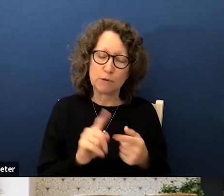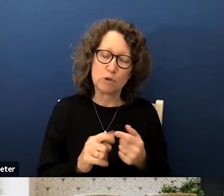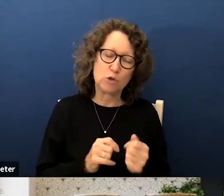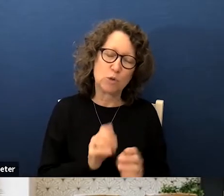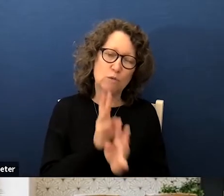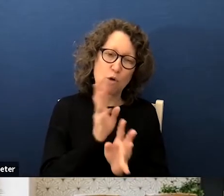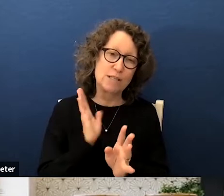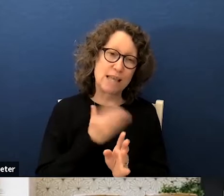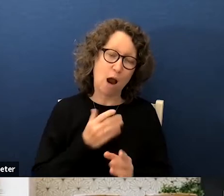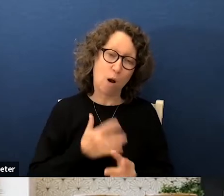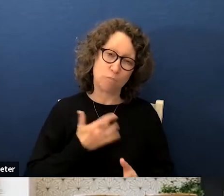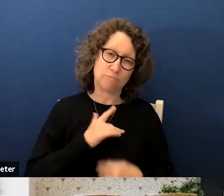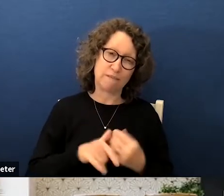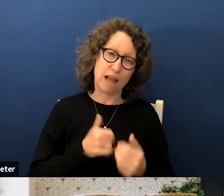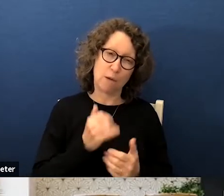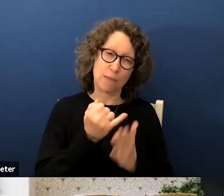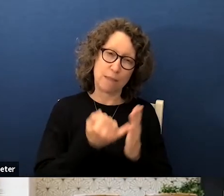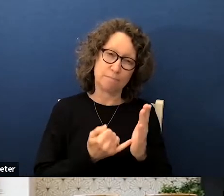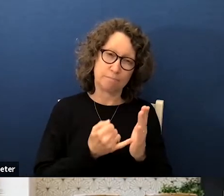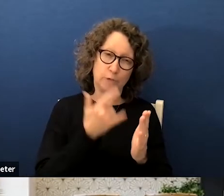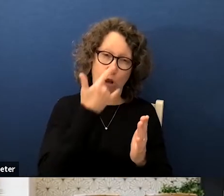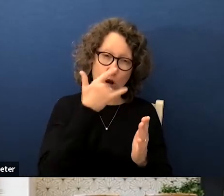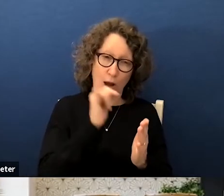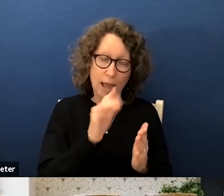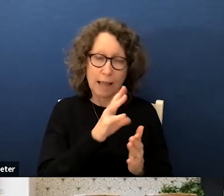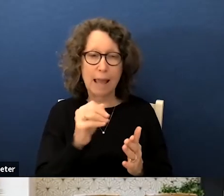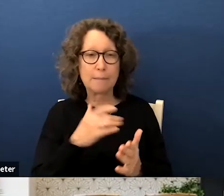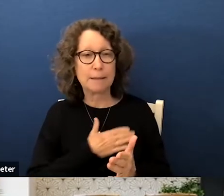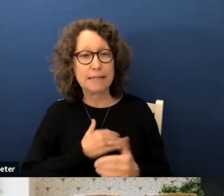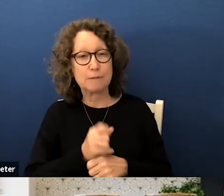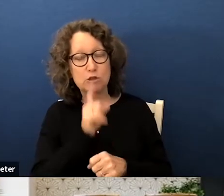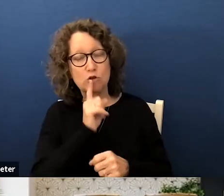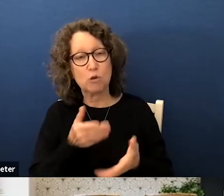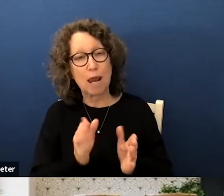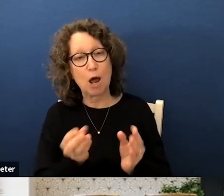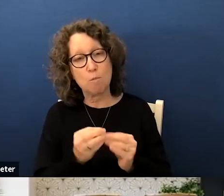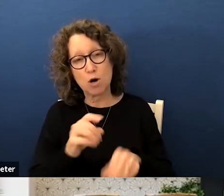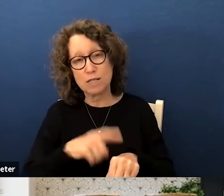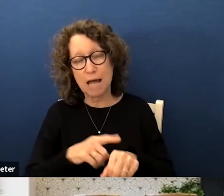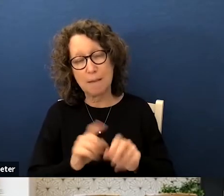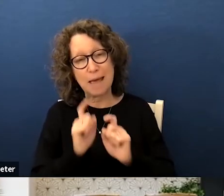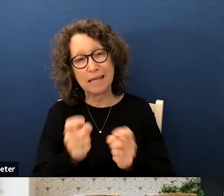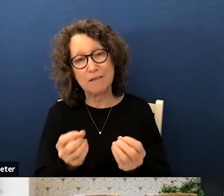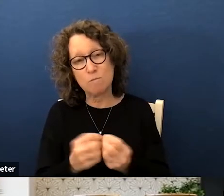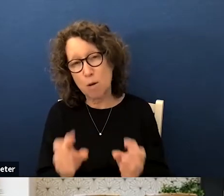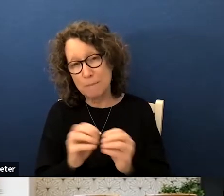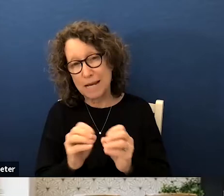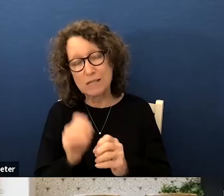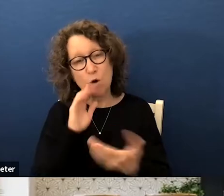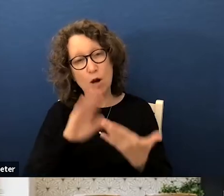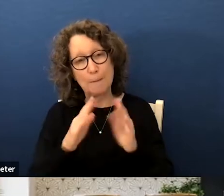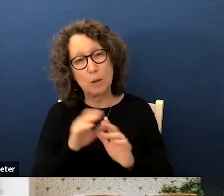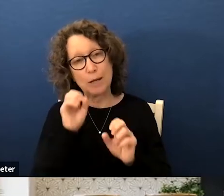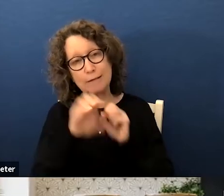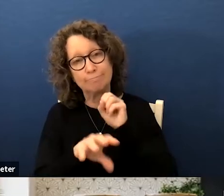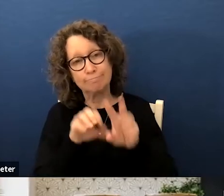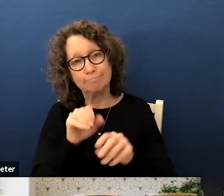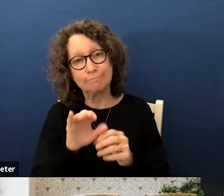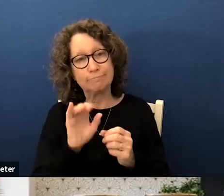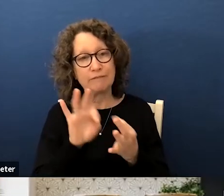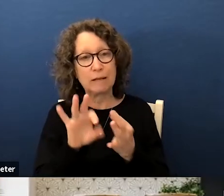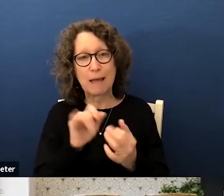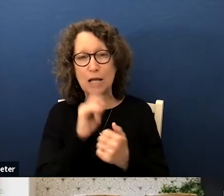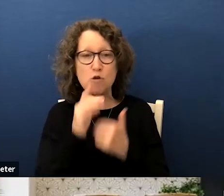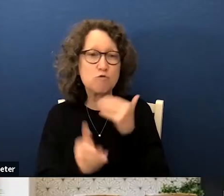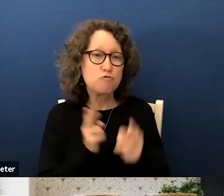voice our opinion on how the map should be drawn and please make sure that you allow more time and allocate more meetings for community input and do not rush a